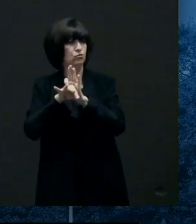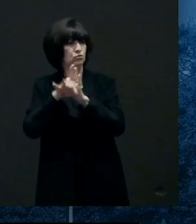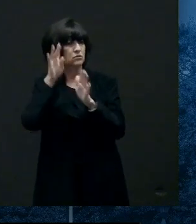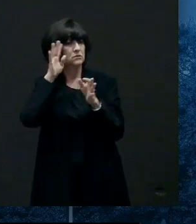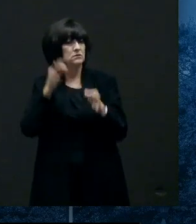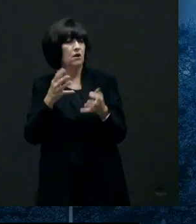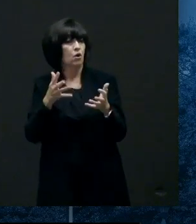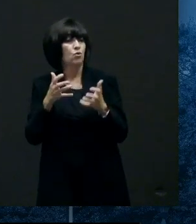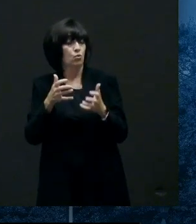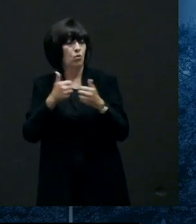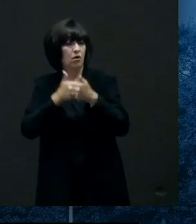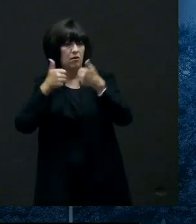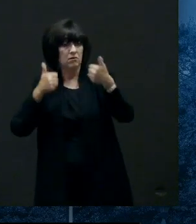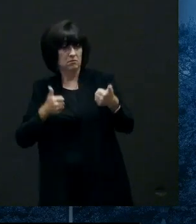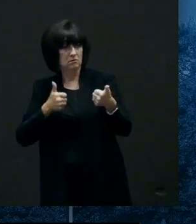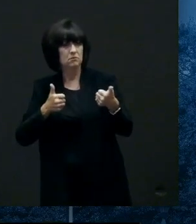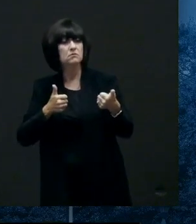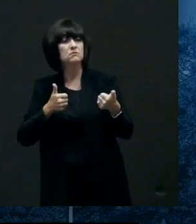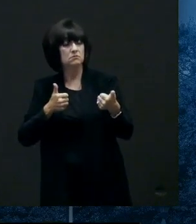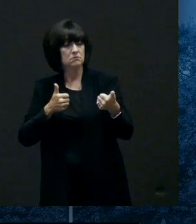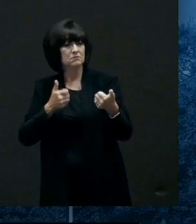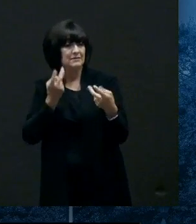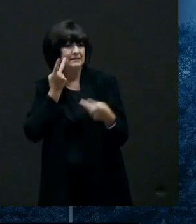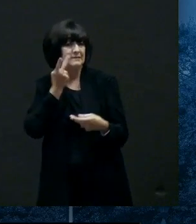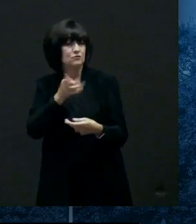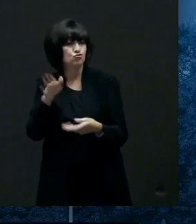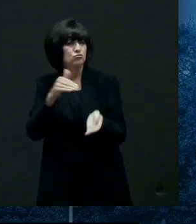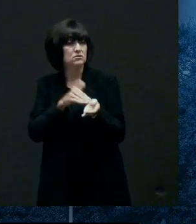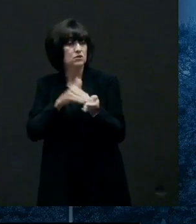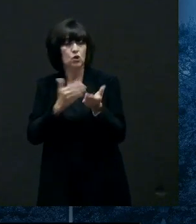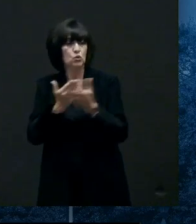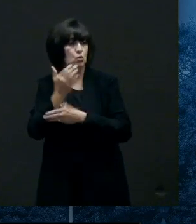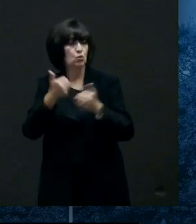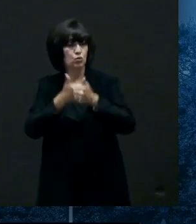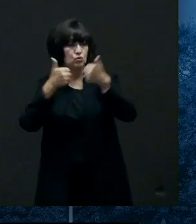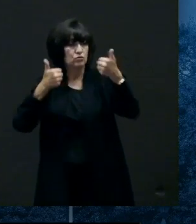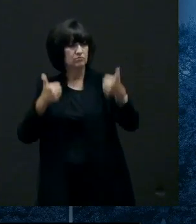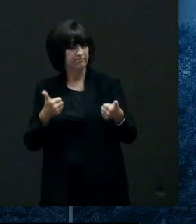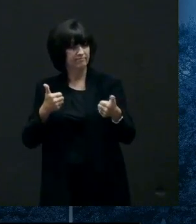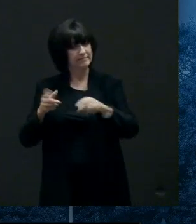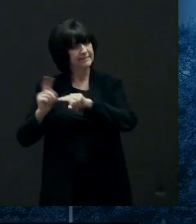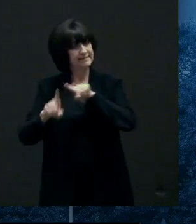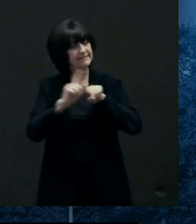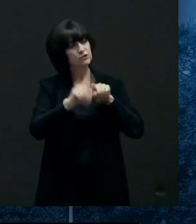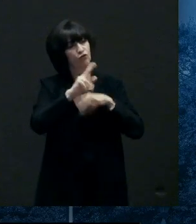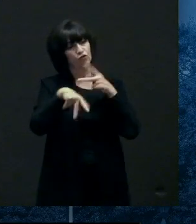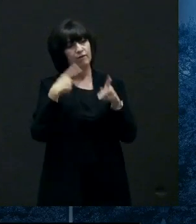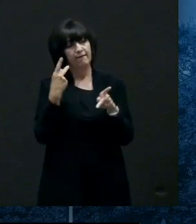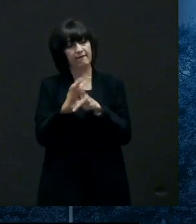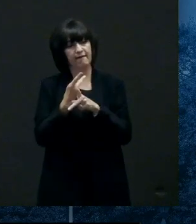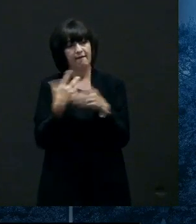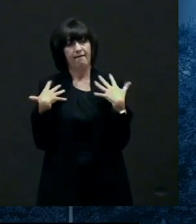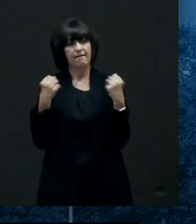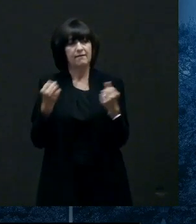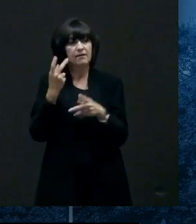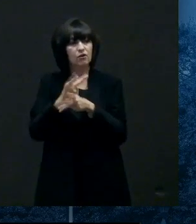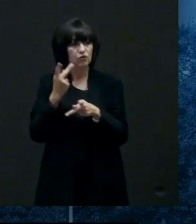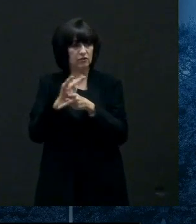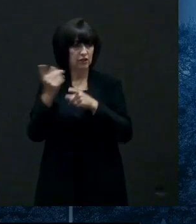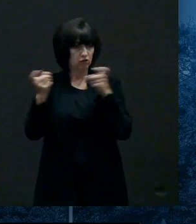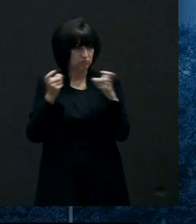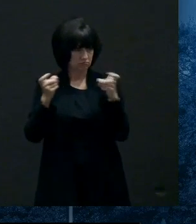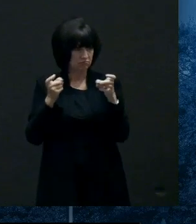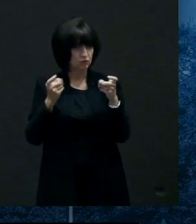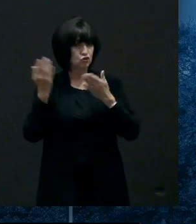that will work and how can create efficiencies uh in the delivery of health care assist uh services in our